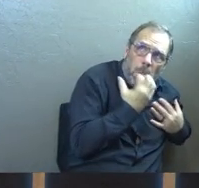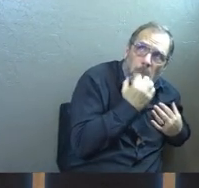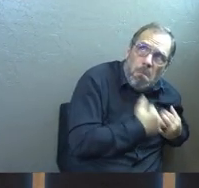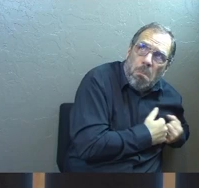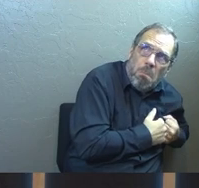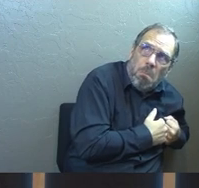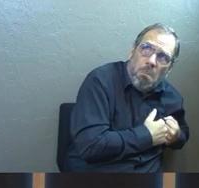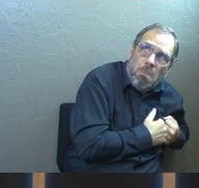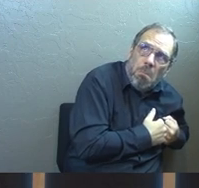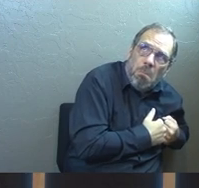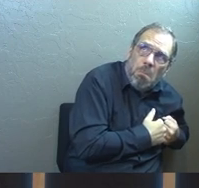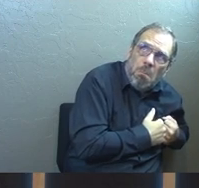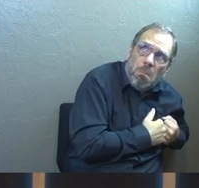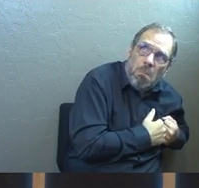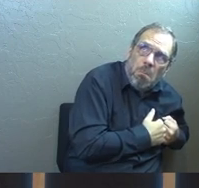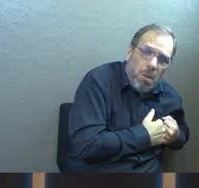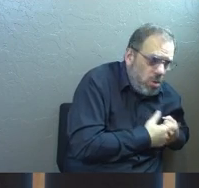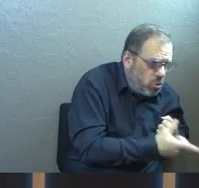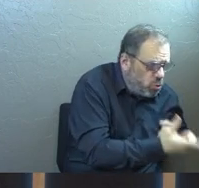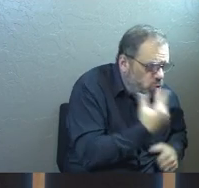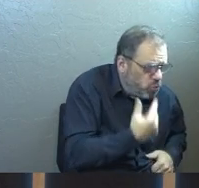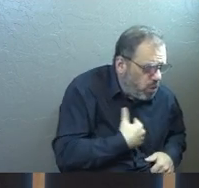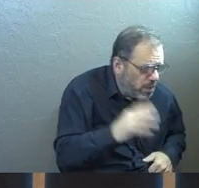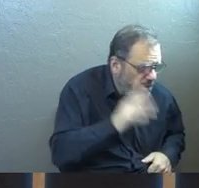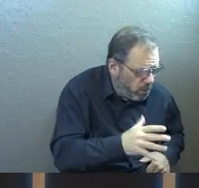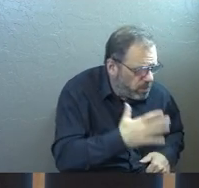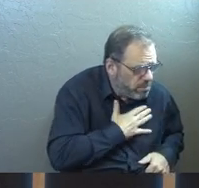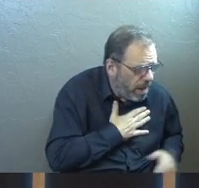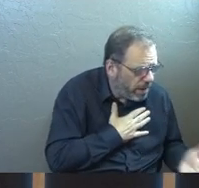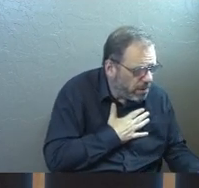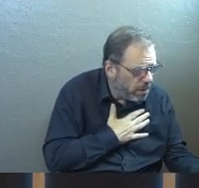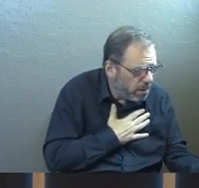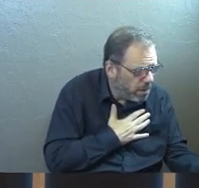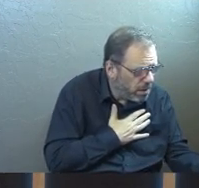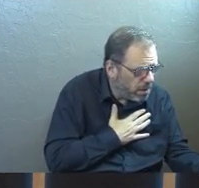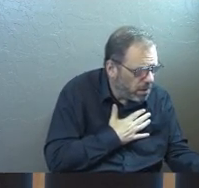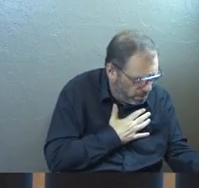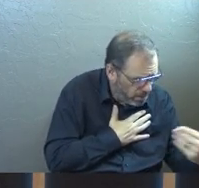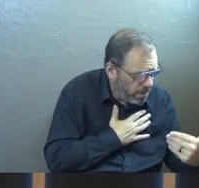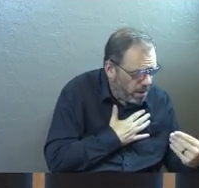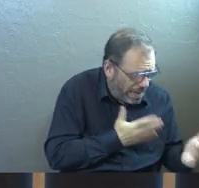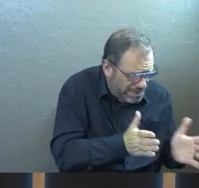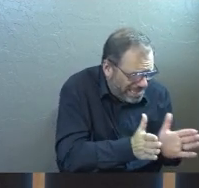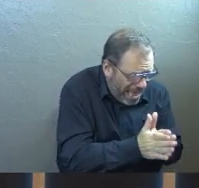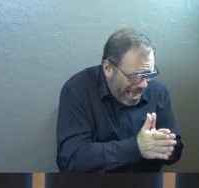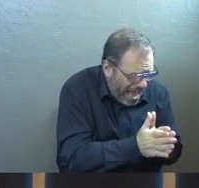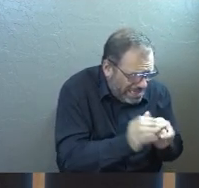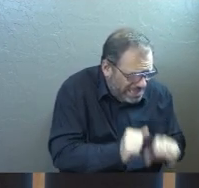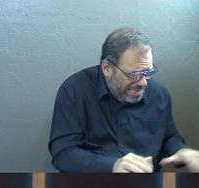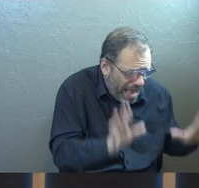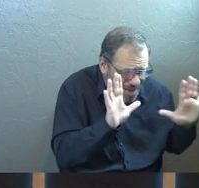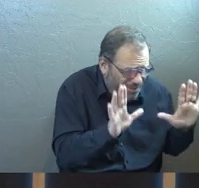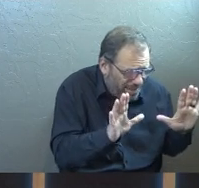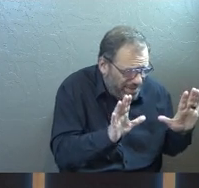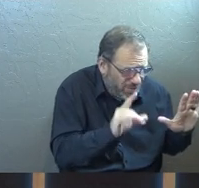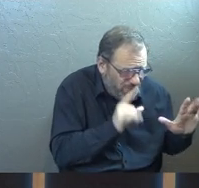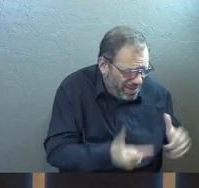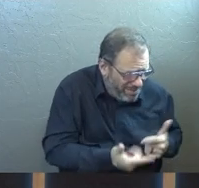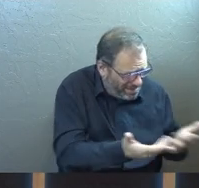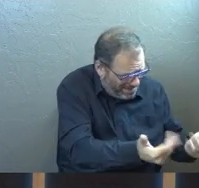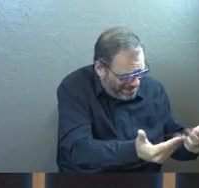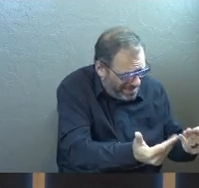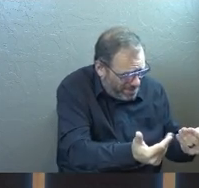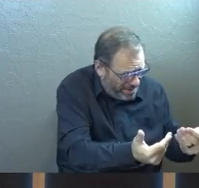I just took the thing that you told me was mine in the first place. I just asked you to sacrifice in reality